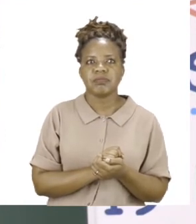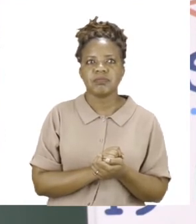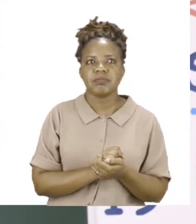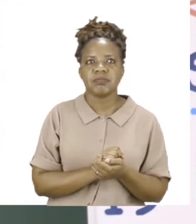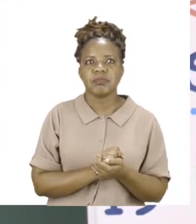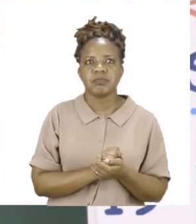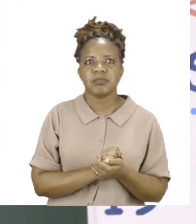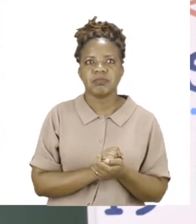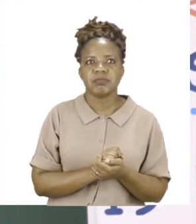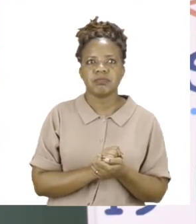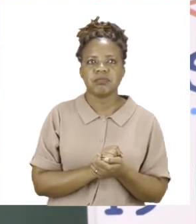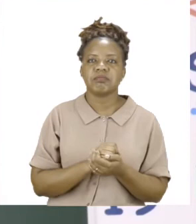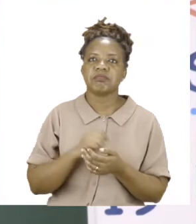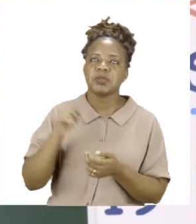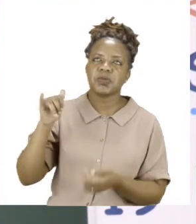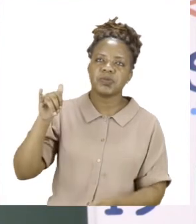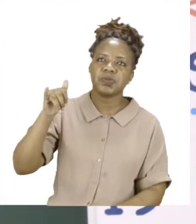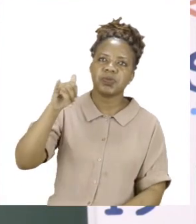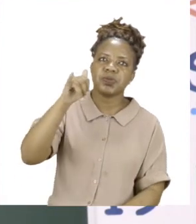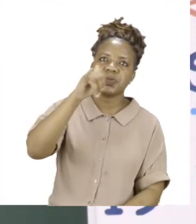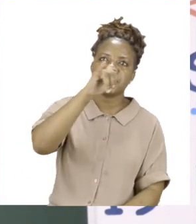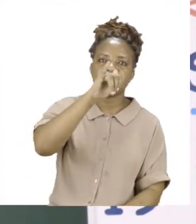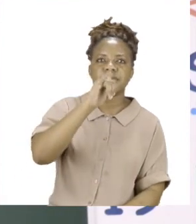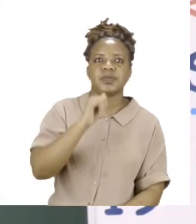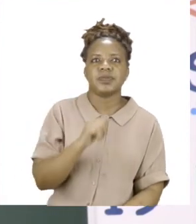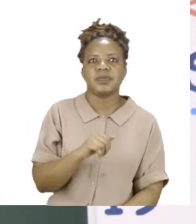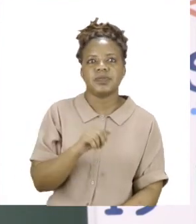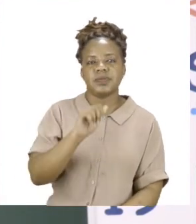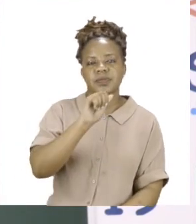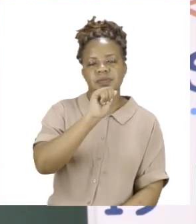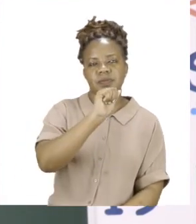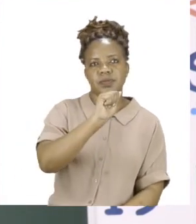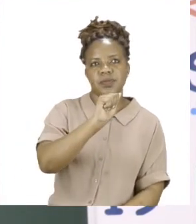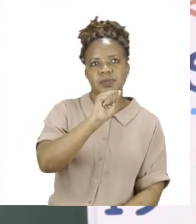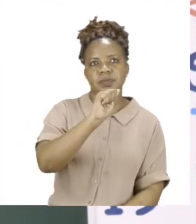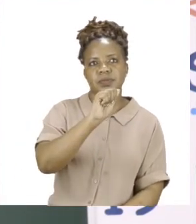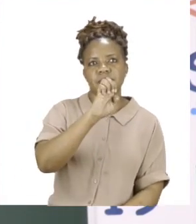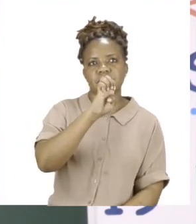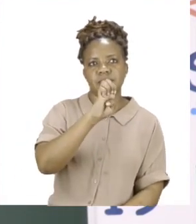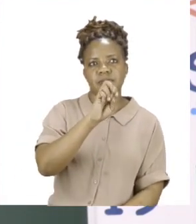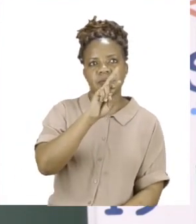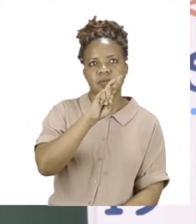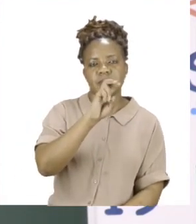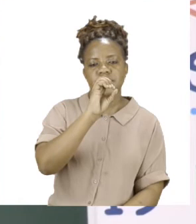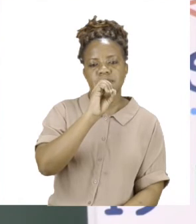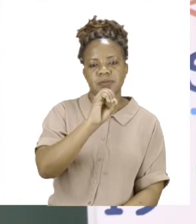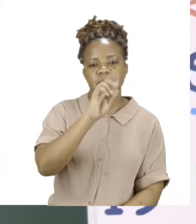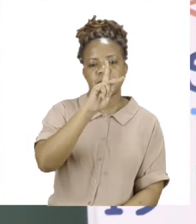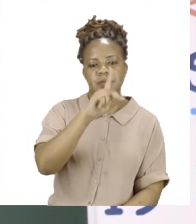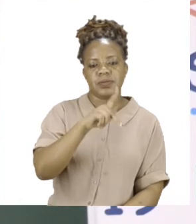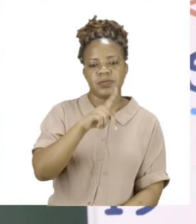say by aeroplane. Now, aeroplane is a long word. So if you are also going to be using the word